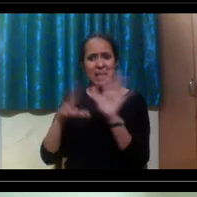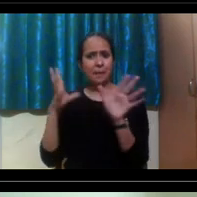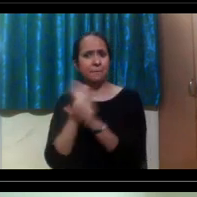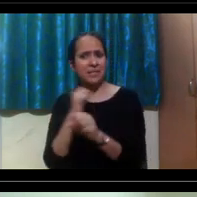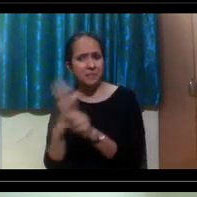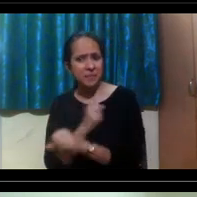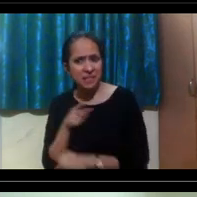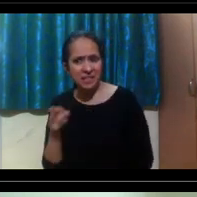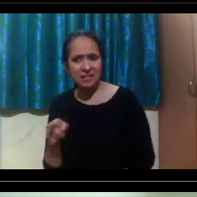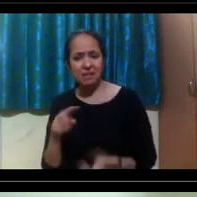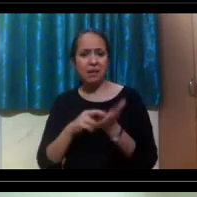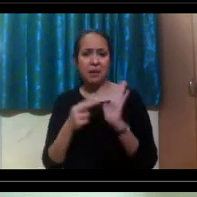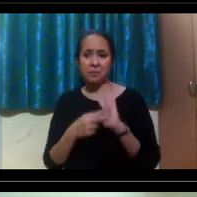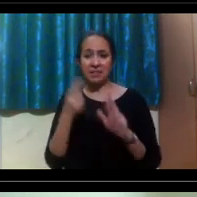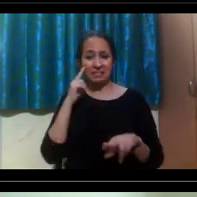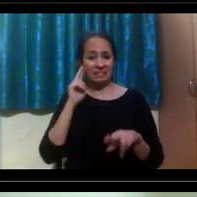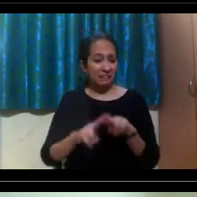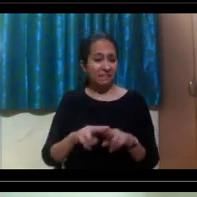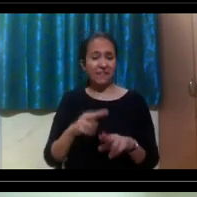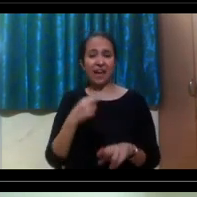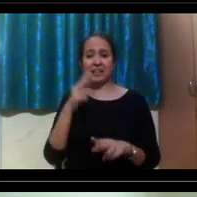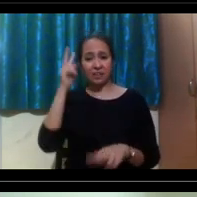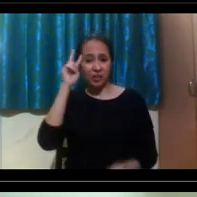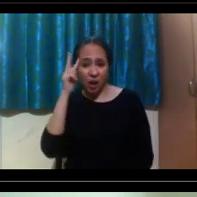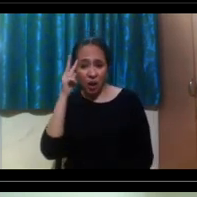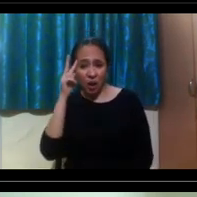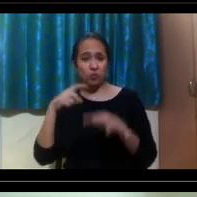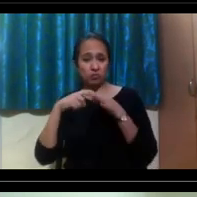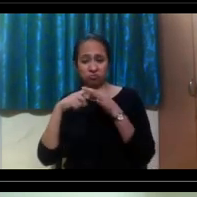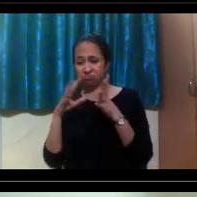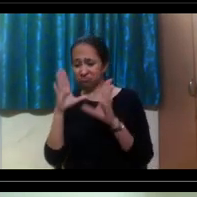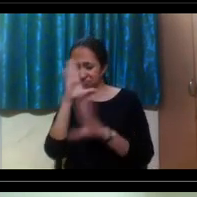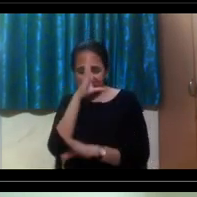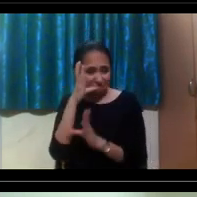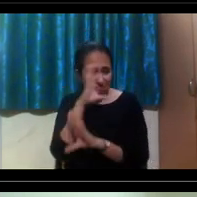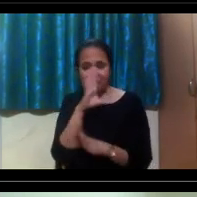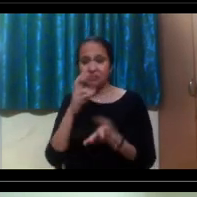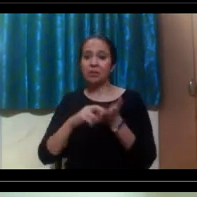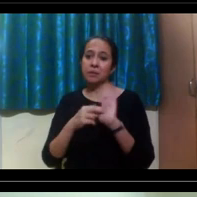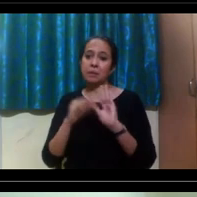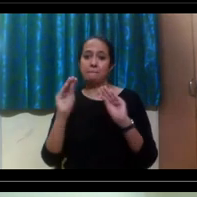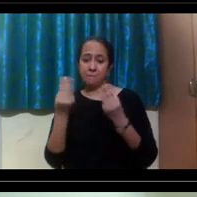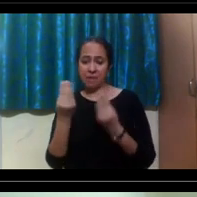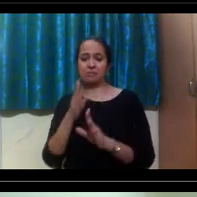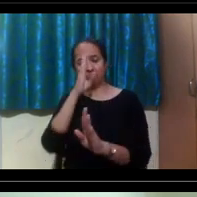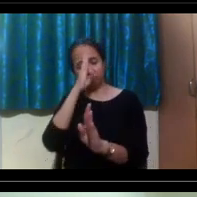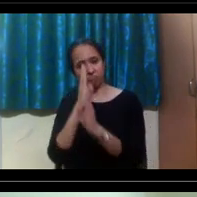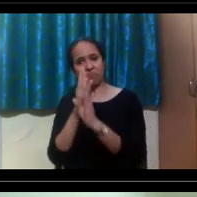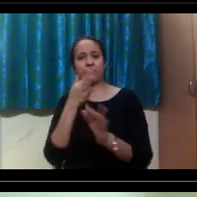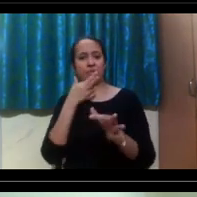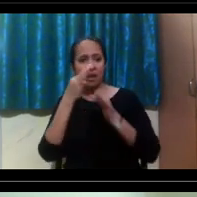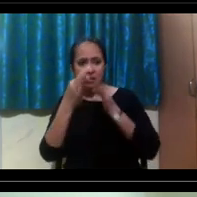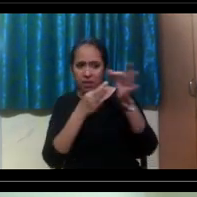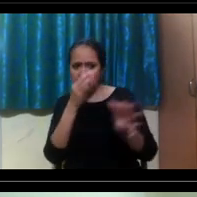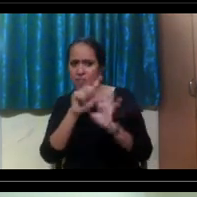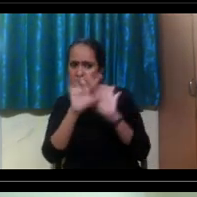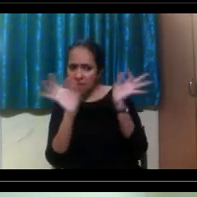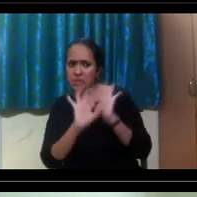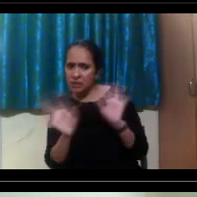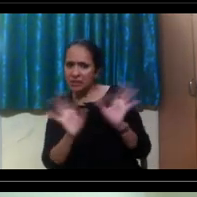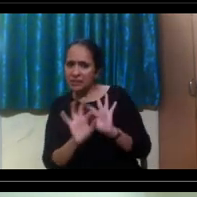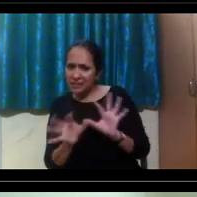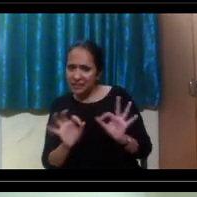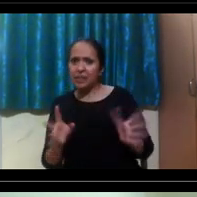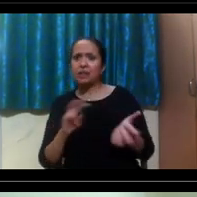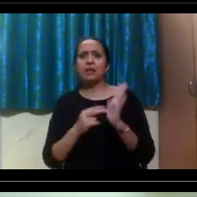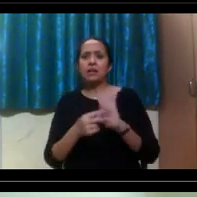so if there's any doubt or questions about it, if it's back home, if you can confirm, you know, everything is okay, or if there's the Disability